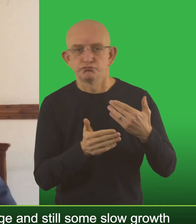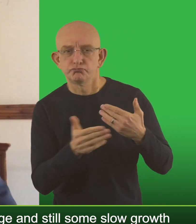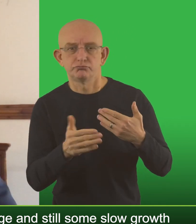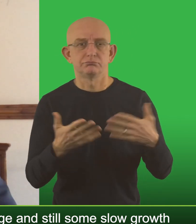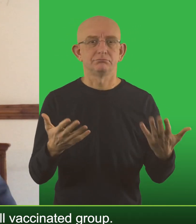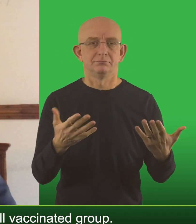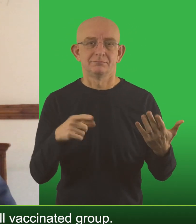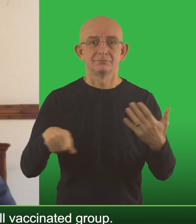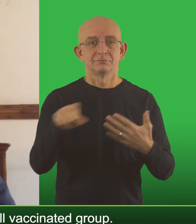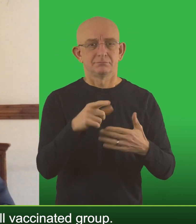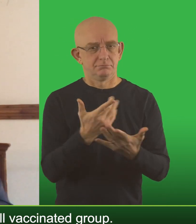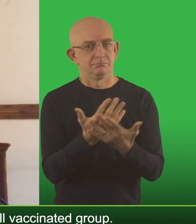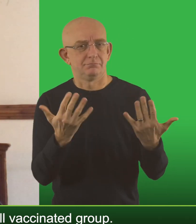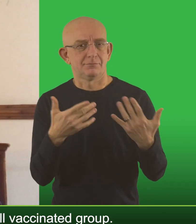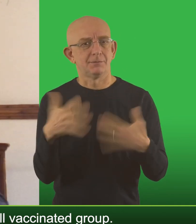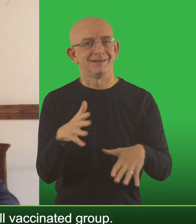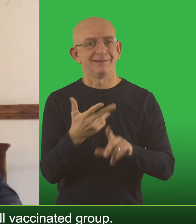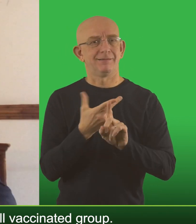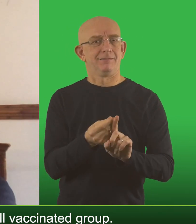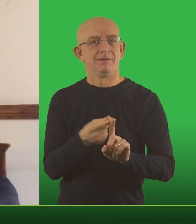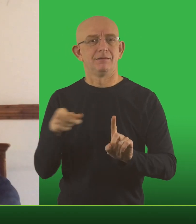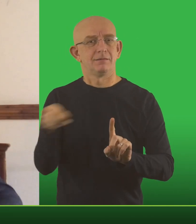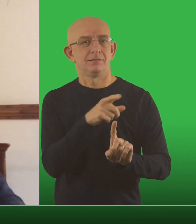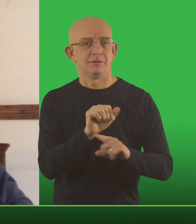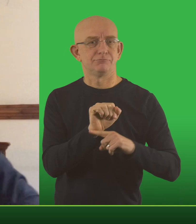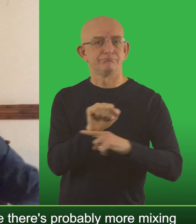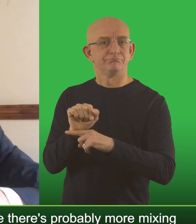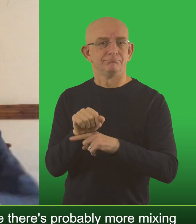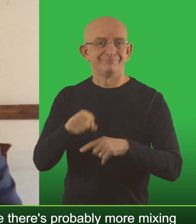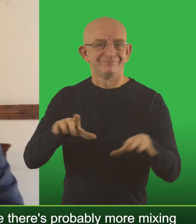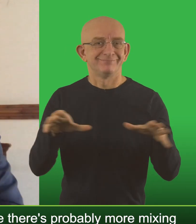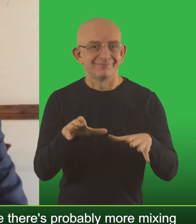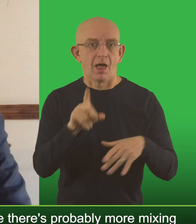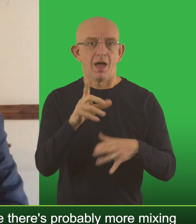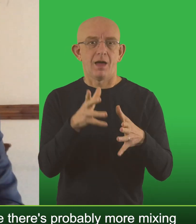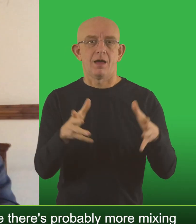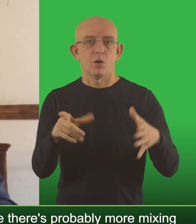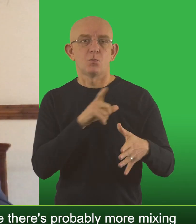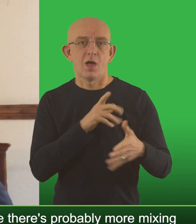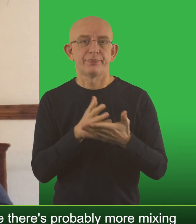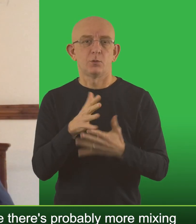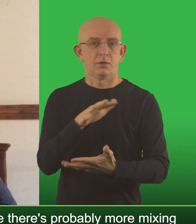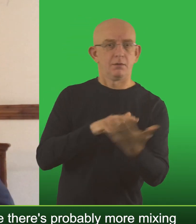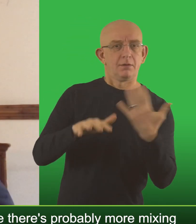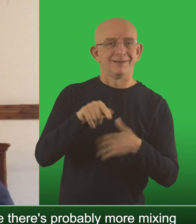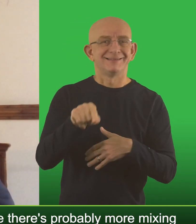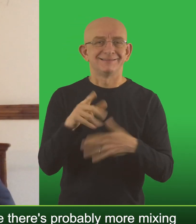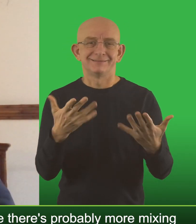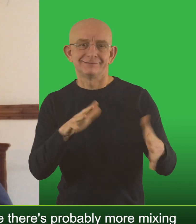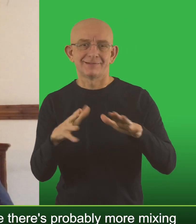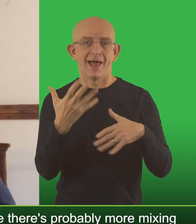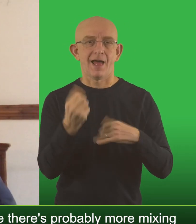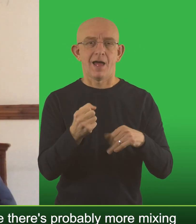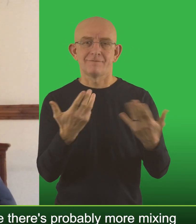a concern. That said, they're a fairly well vaccinated group. So the over 60s are also going off because there's probably more mixing in